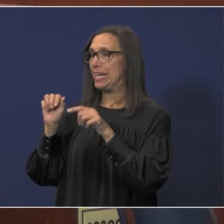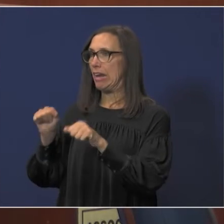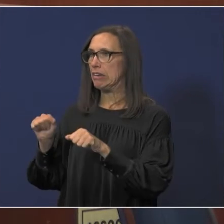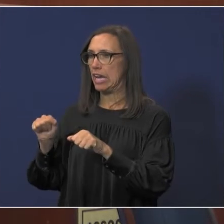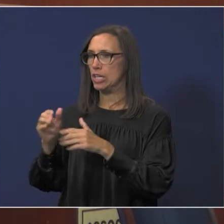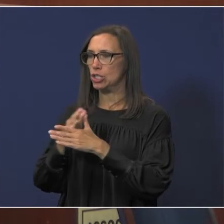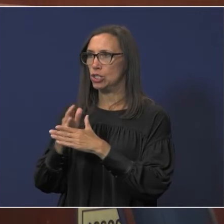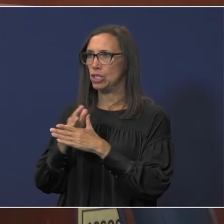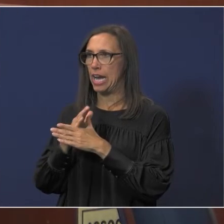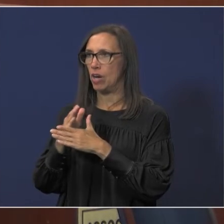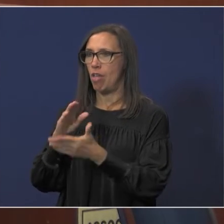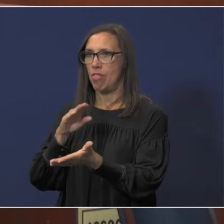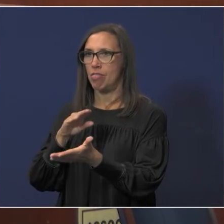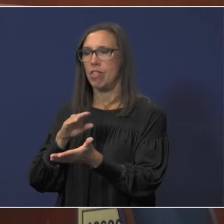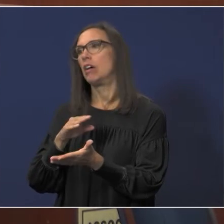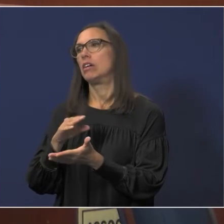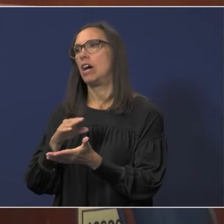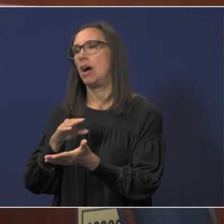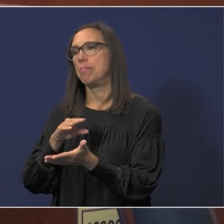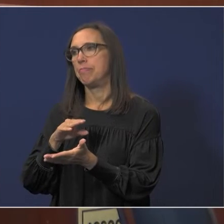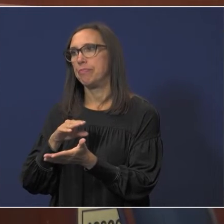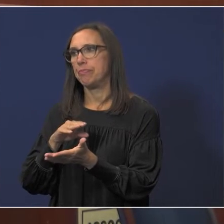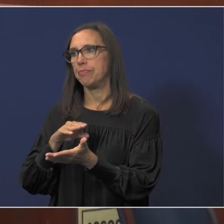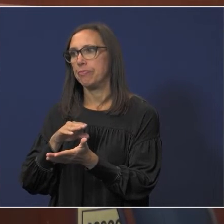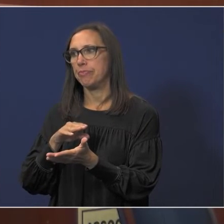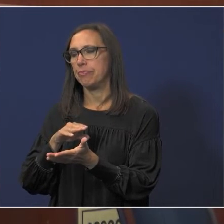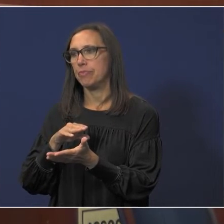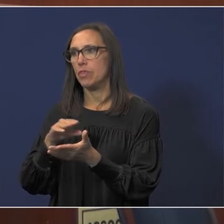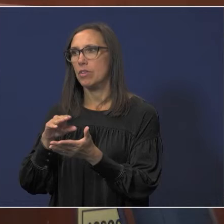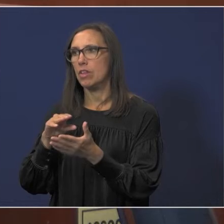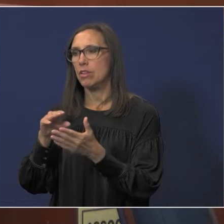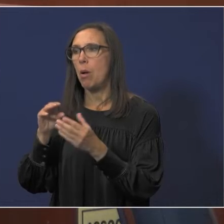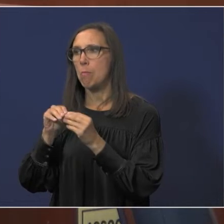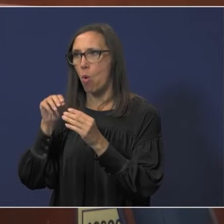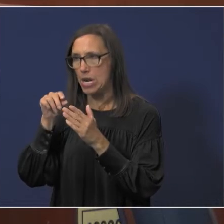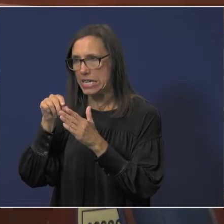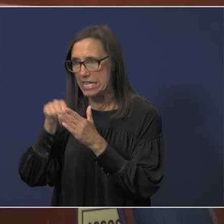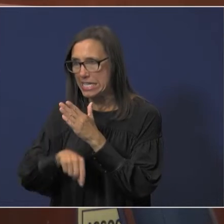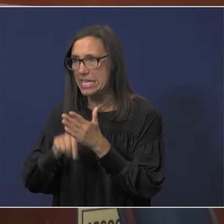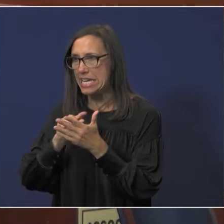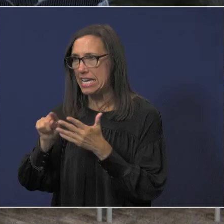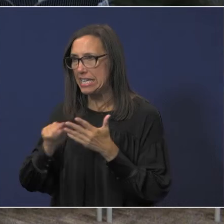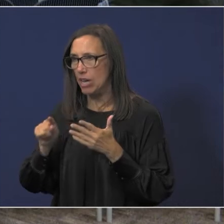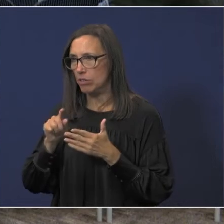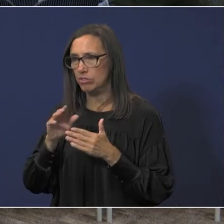provisions for family medical leave in more detail than i probably can